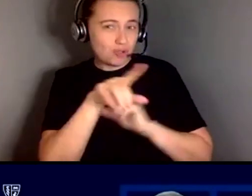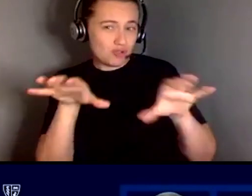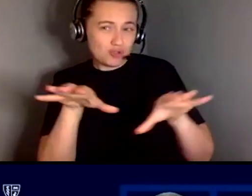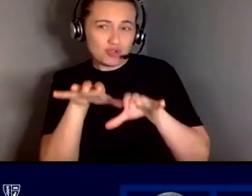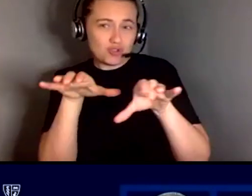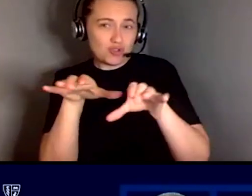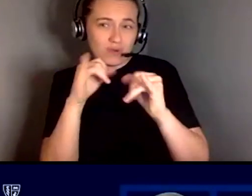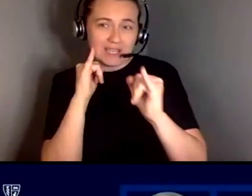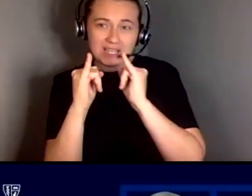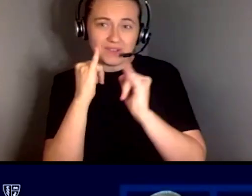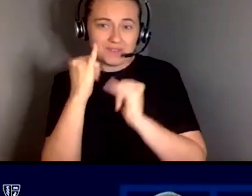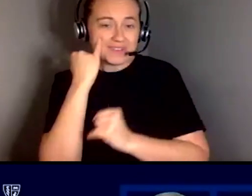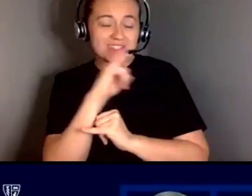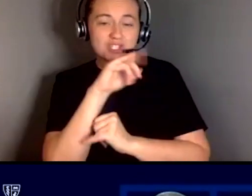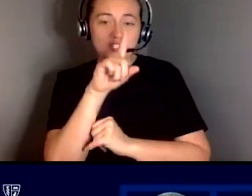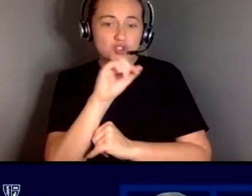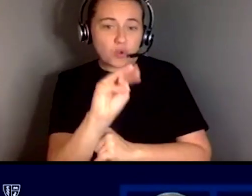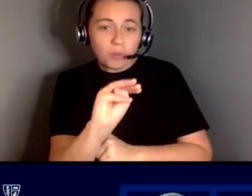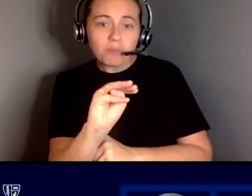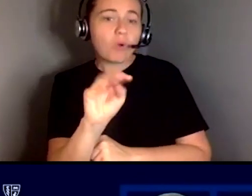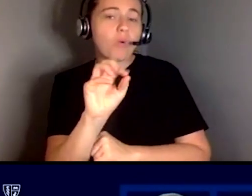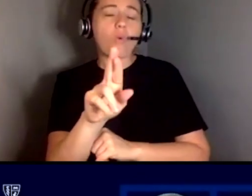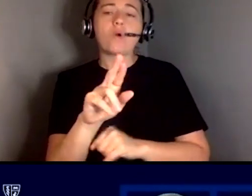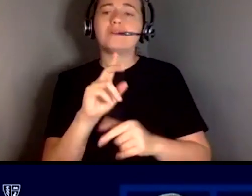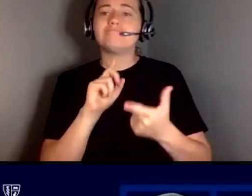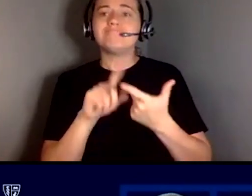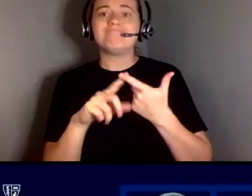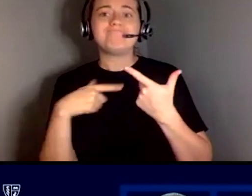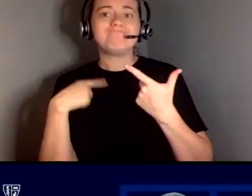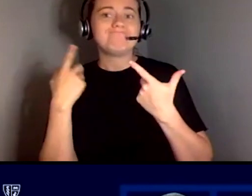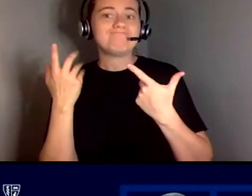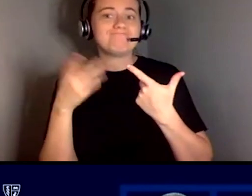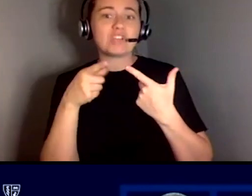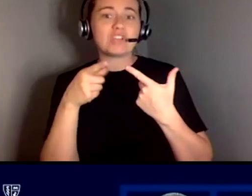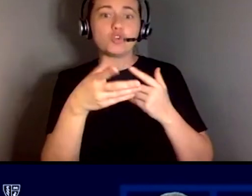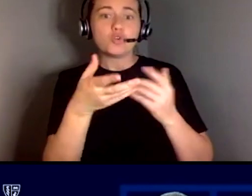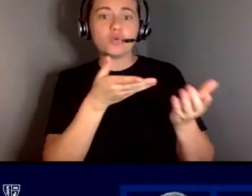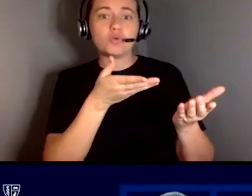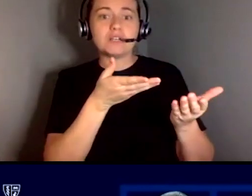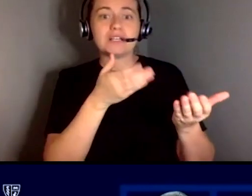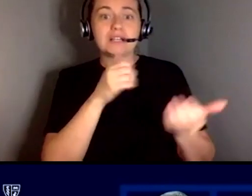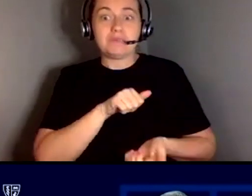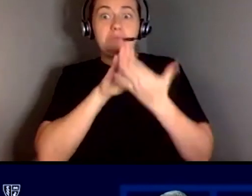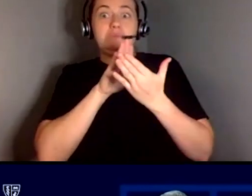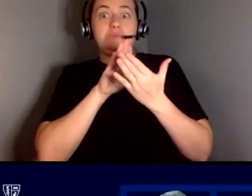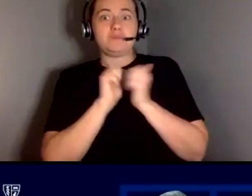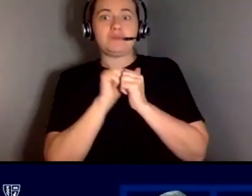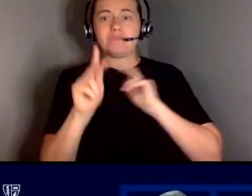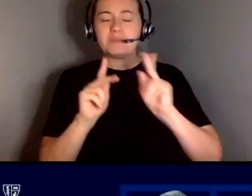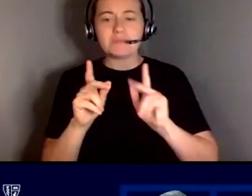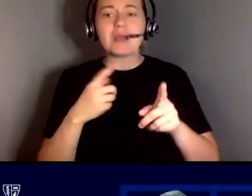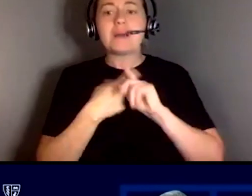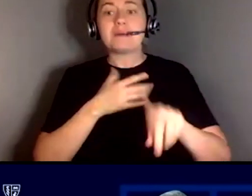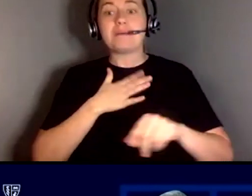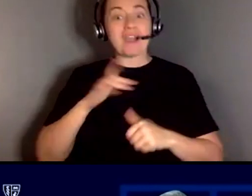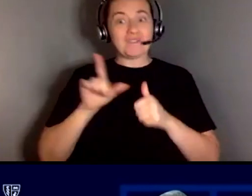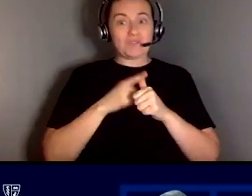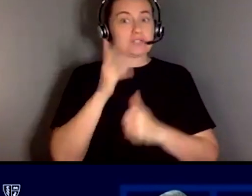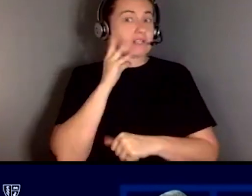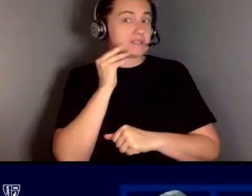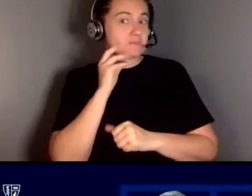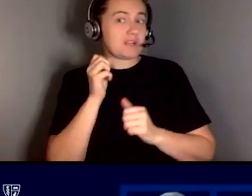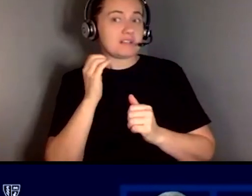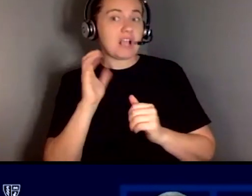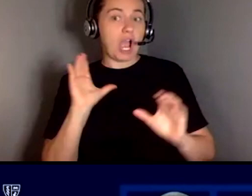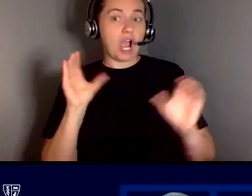if it's still on zoom or if you are bringing people in more but during my first go around when our office just for those of you who don't